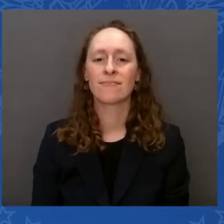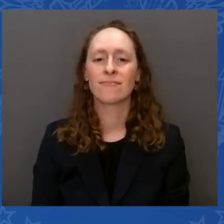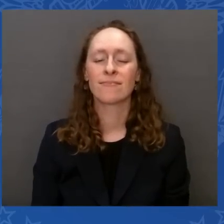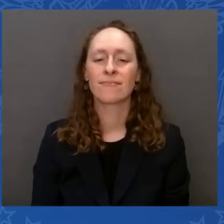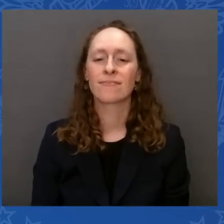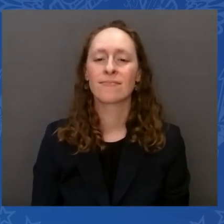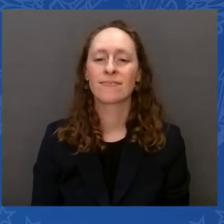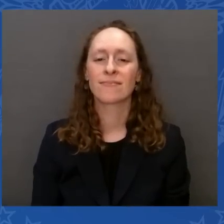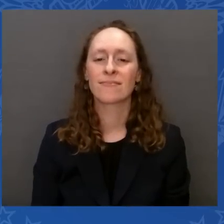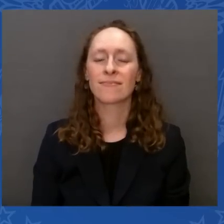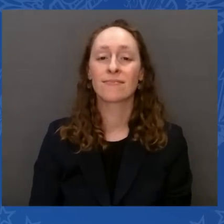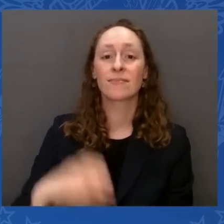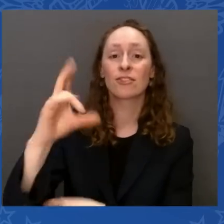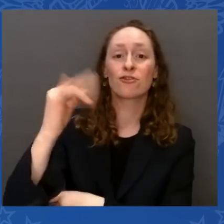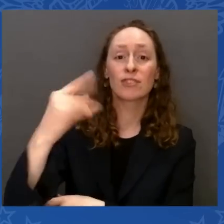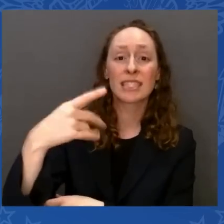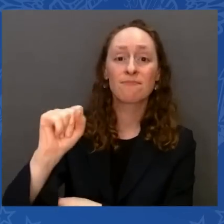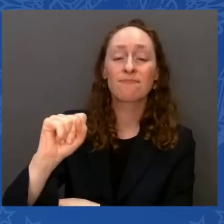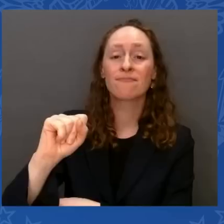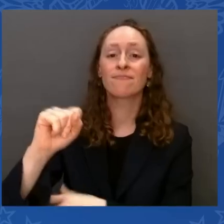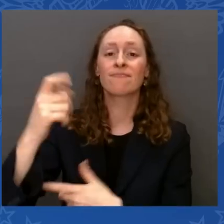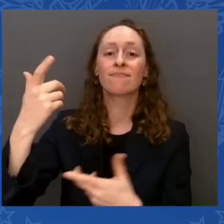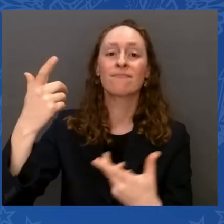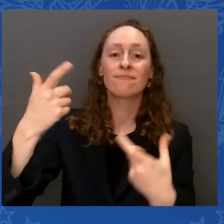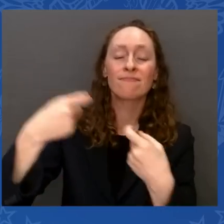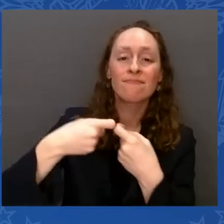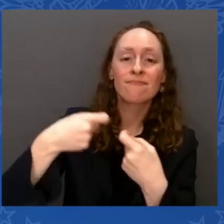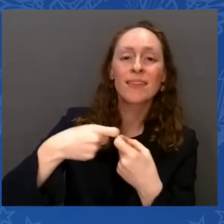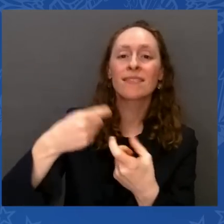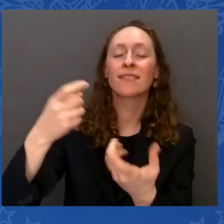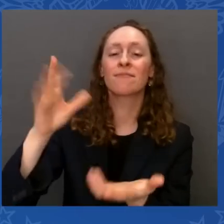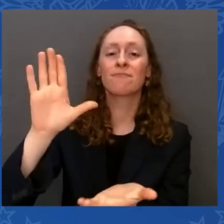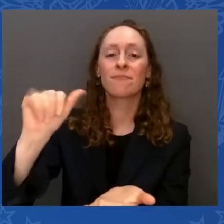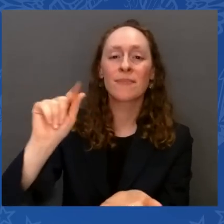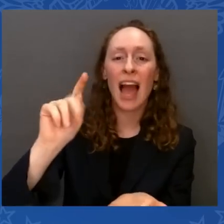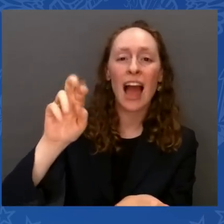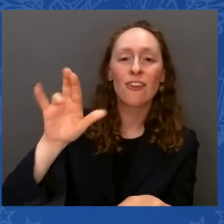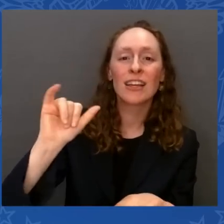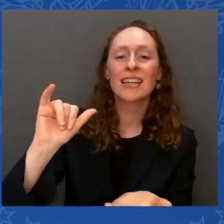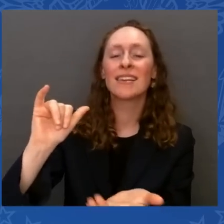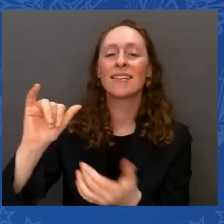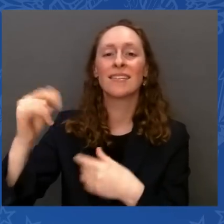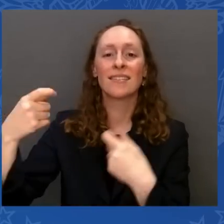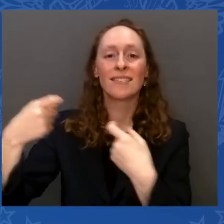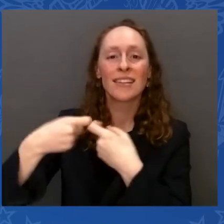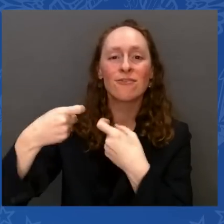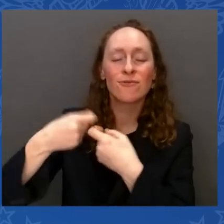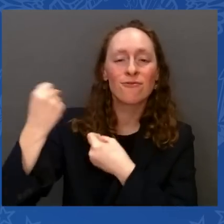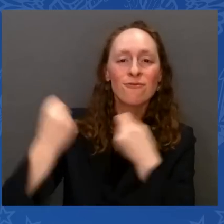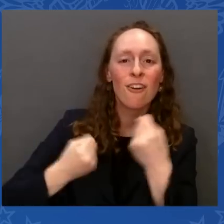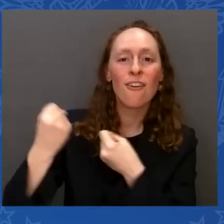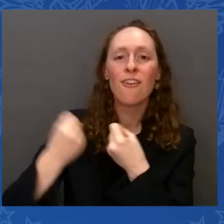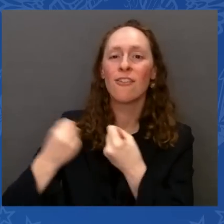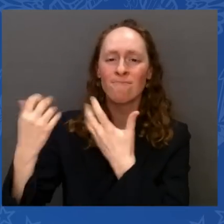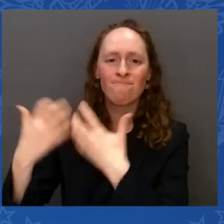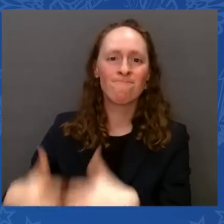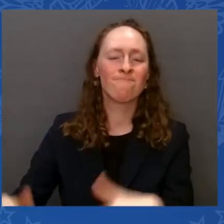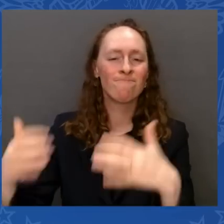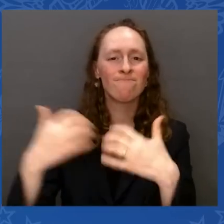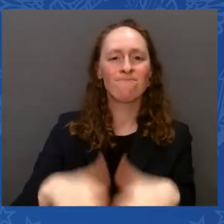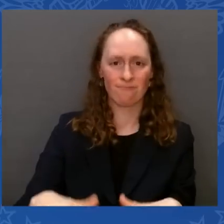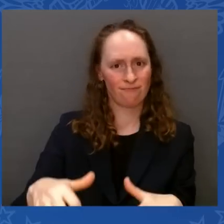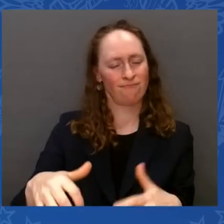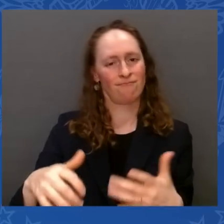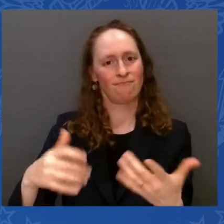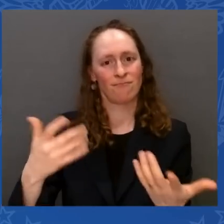that's going to power these vehicles. And that means more jobs — thousands and thousands of jobs. By the way, remember, when —